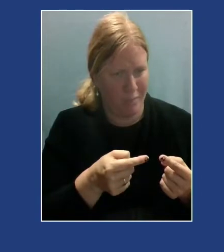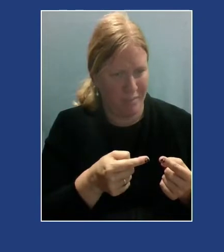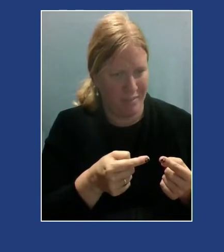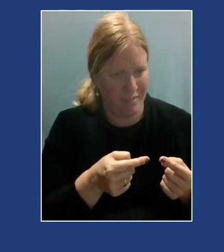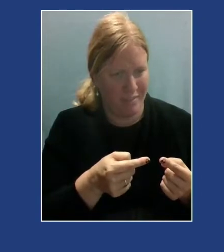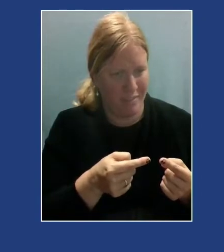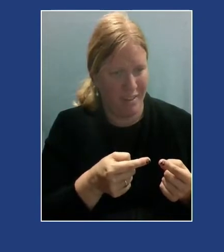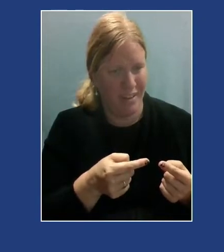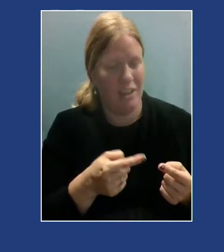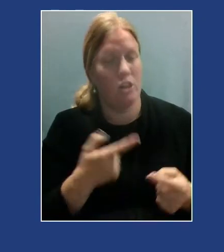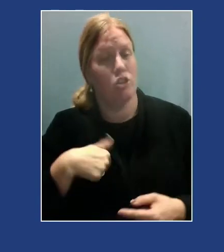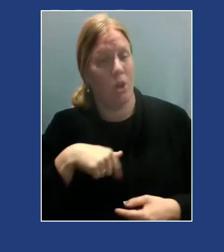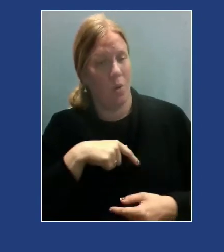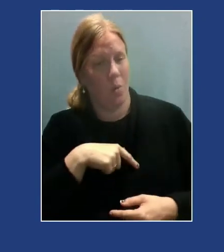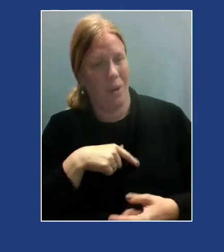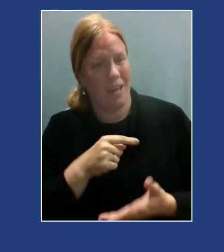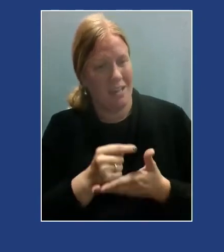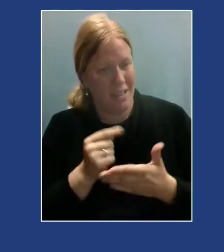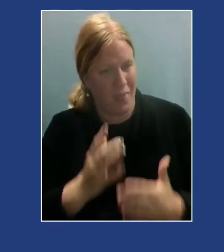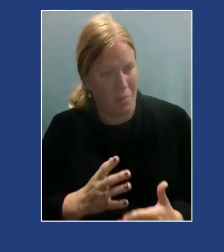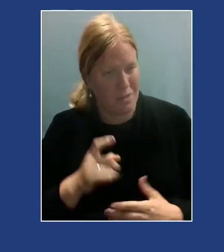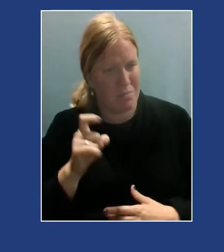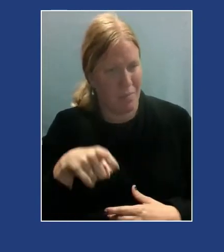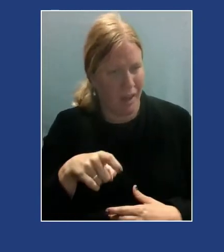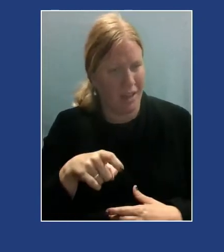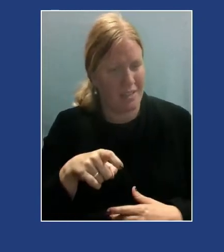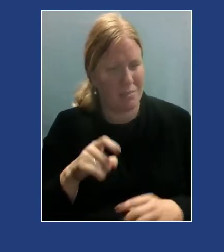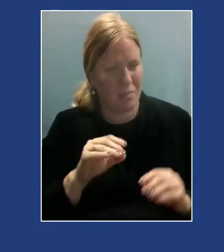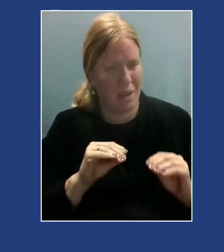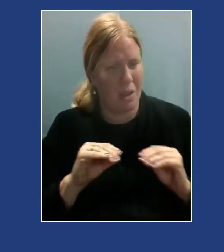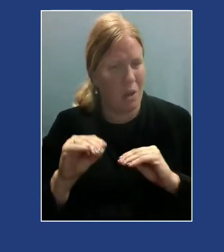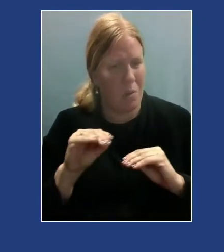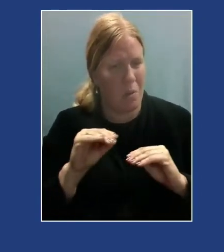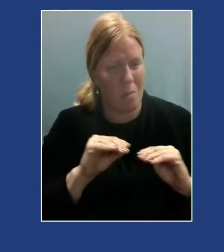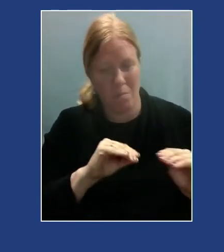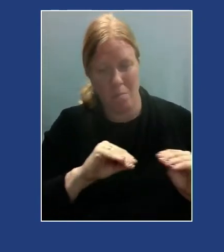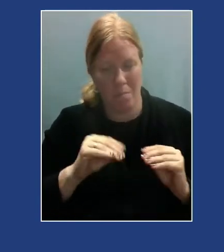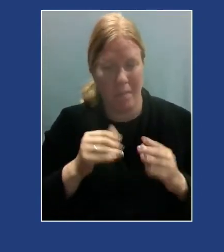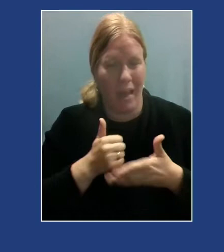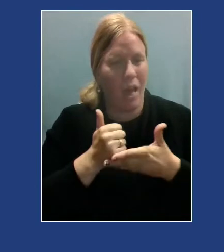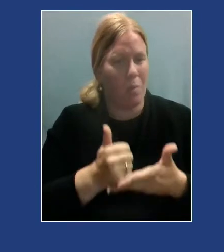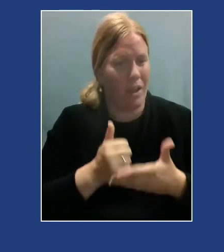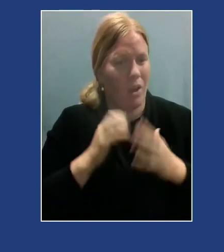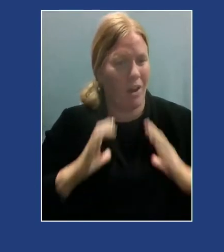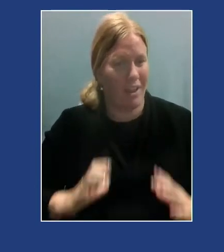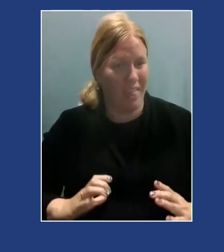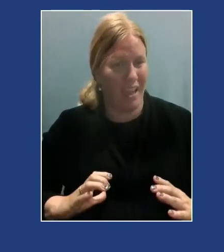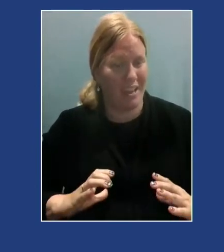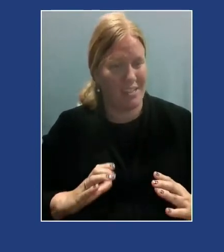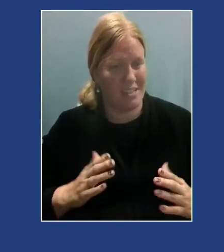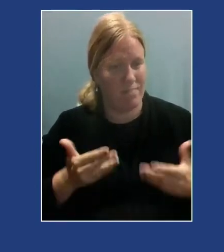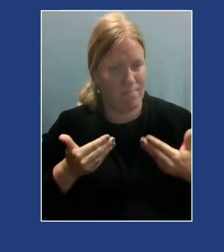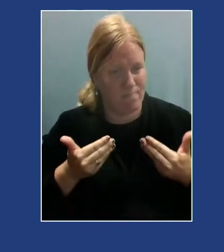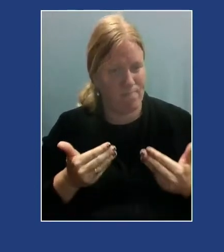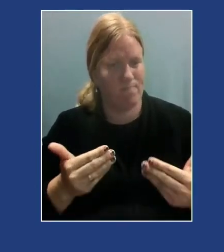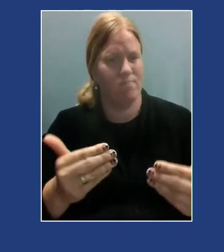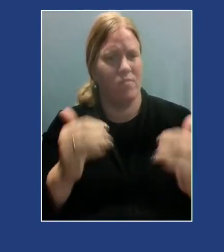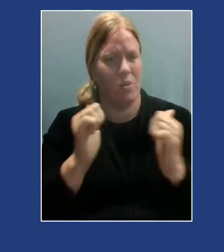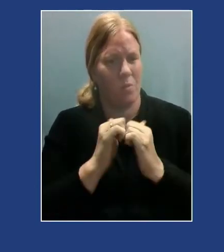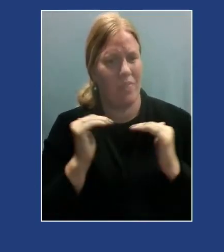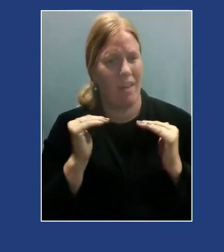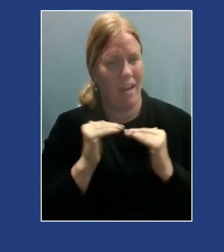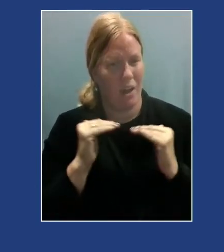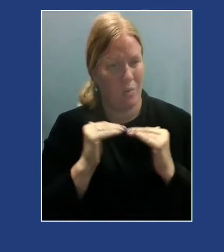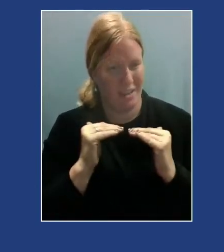we as therapists must be moving our clients in the work we're doing towards equity. So that looks like whose voices